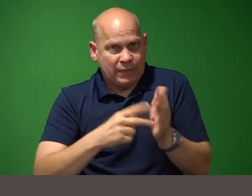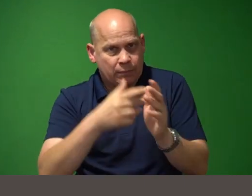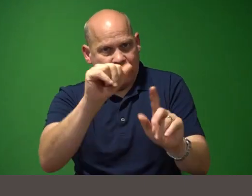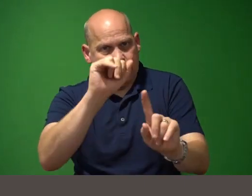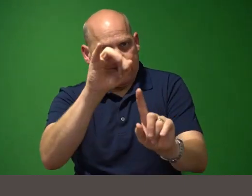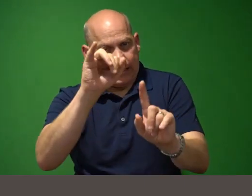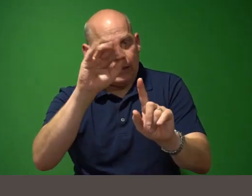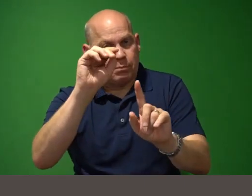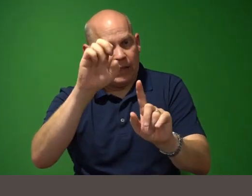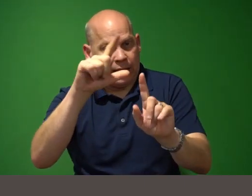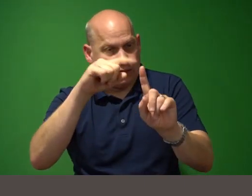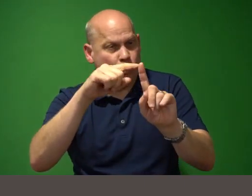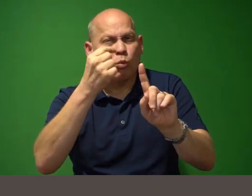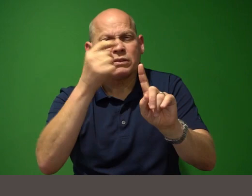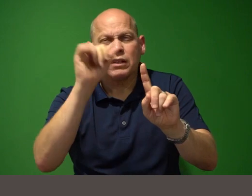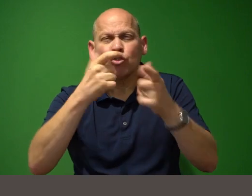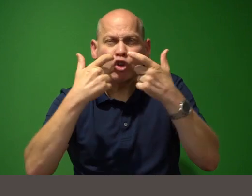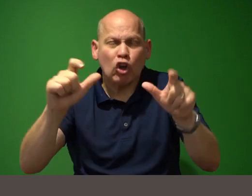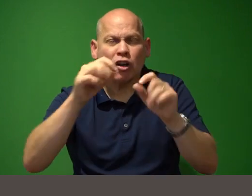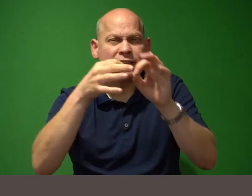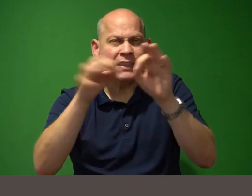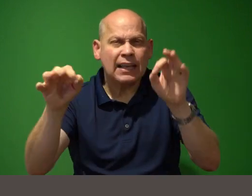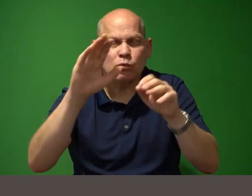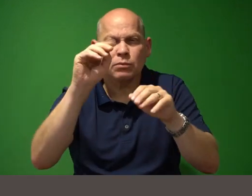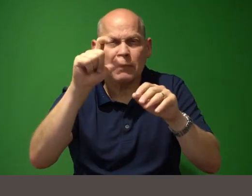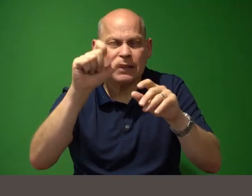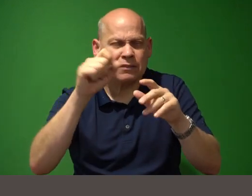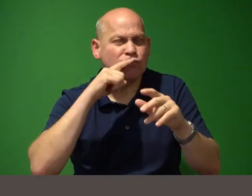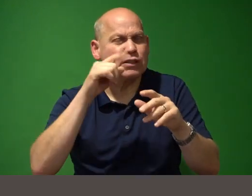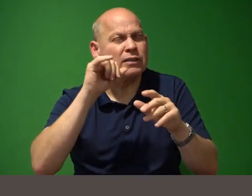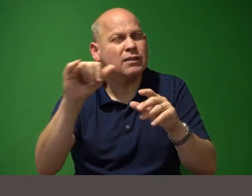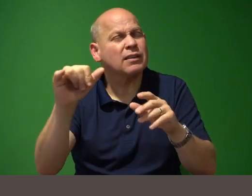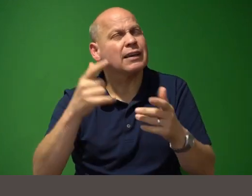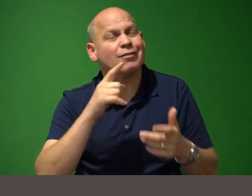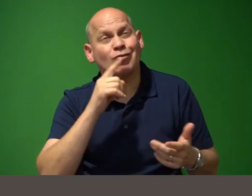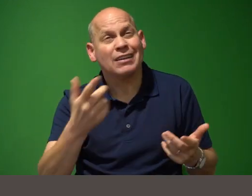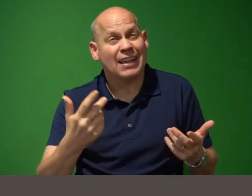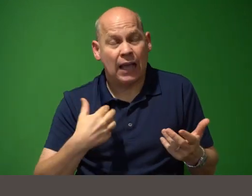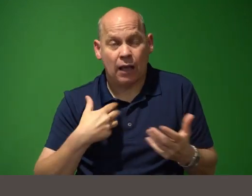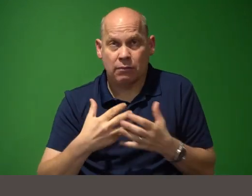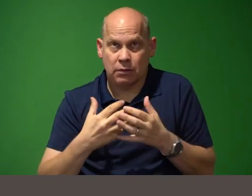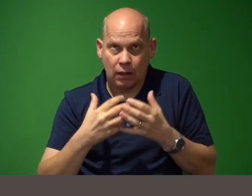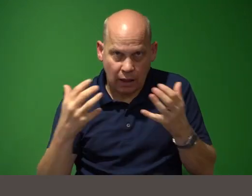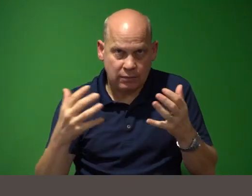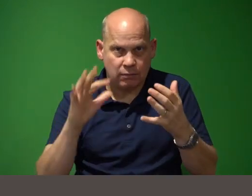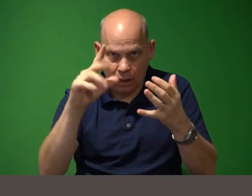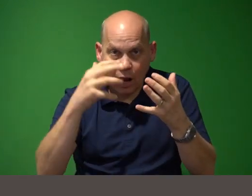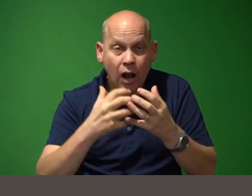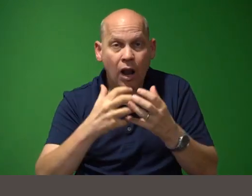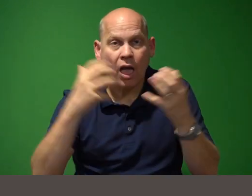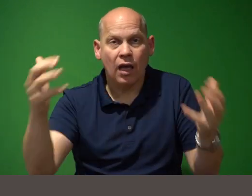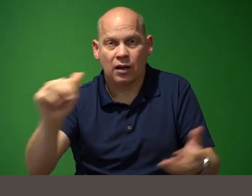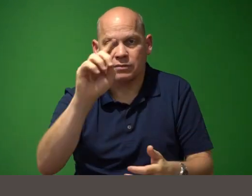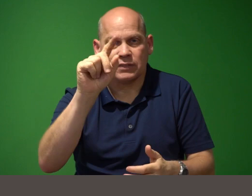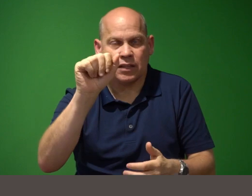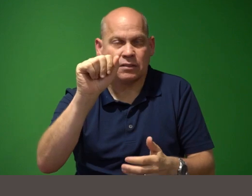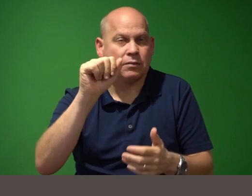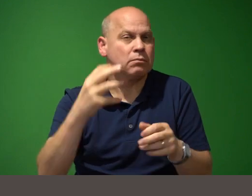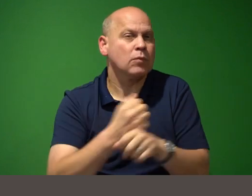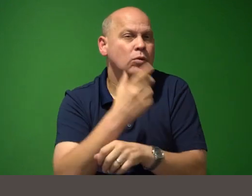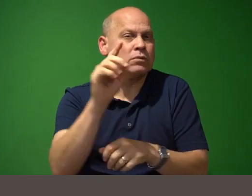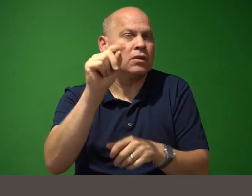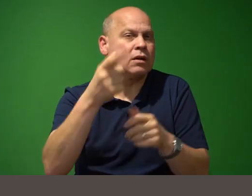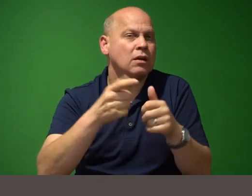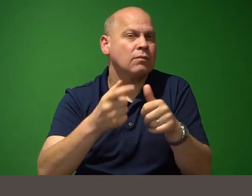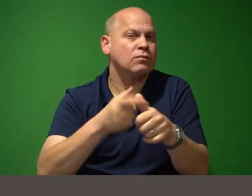well first of all they consist of a lot of data and i mean a lot now most of this data usually comes from the internet a